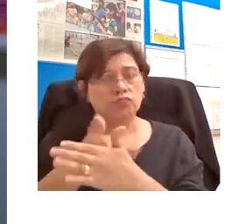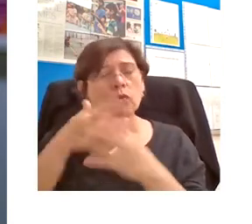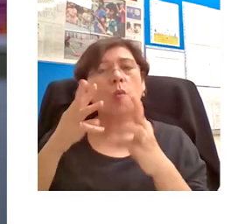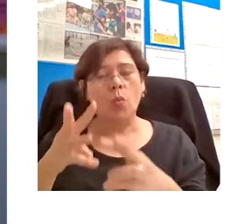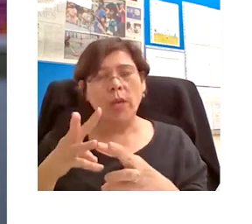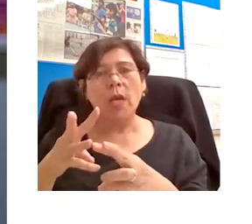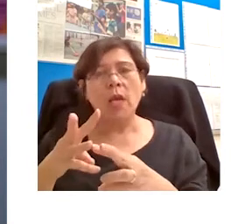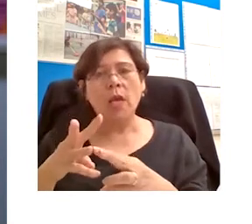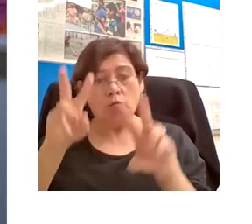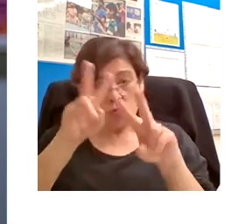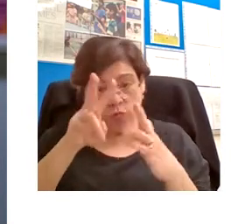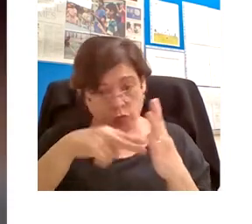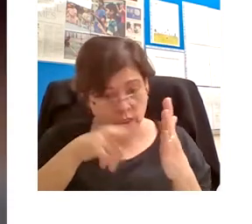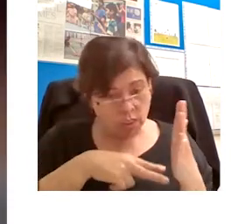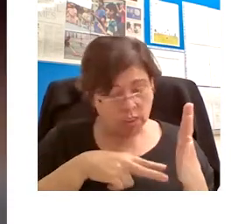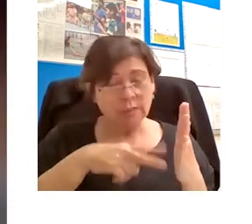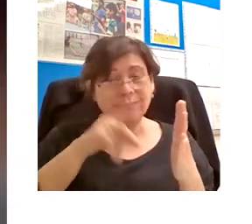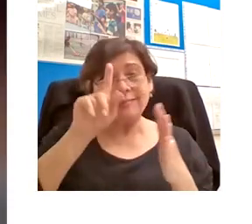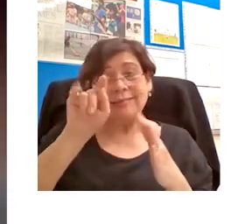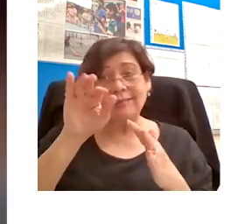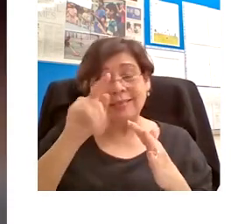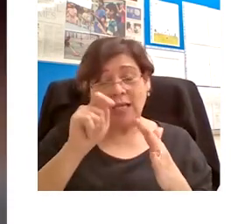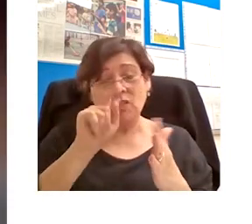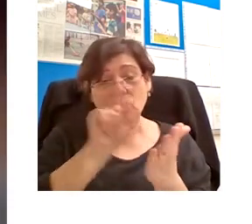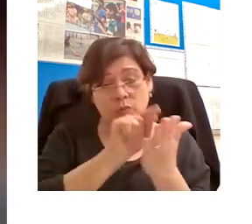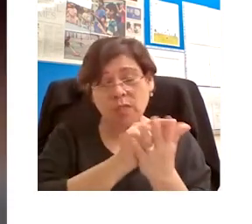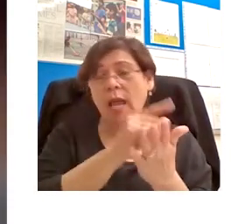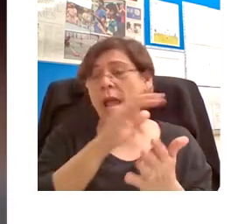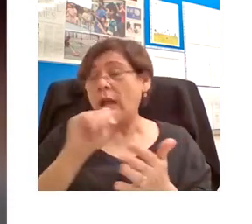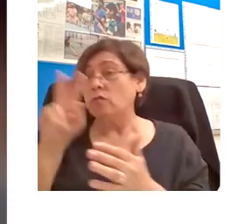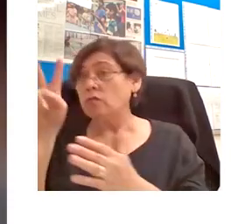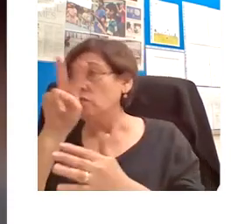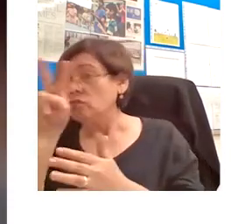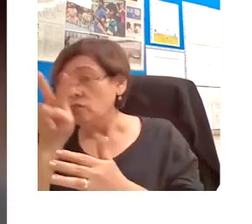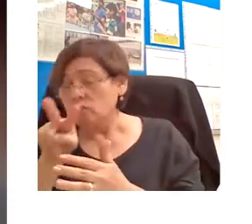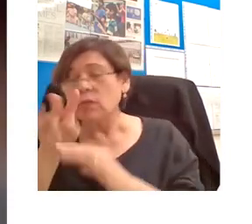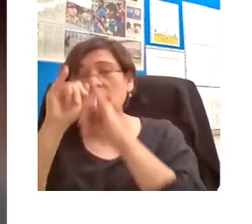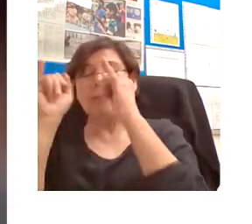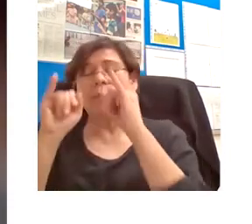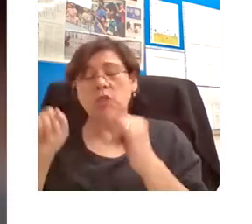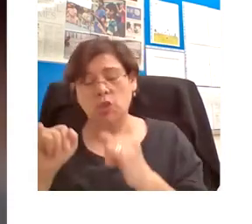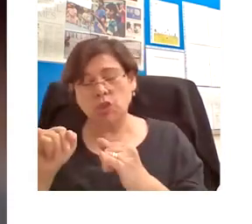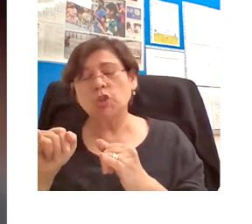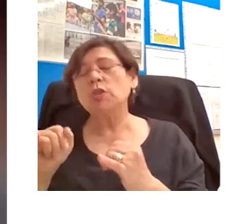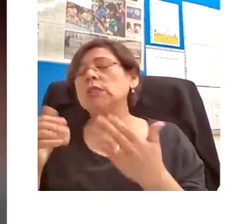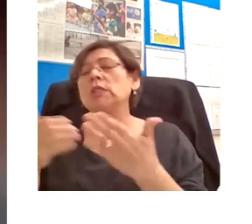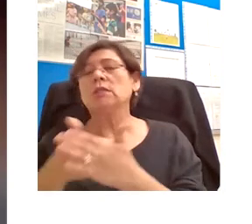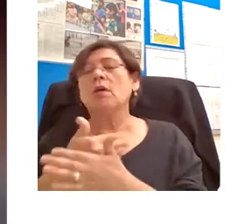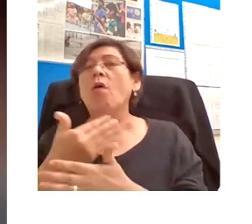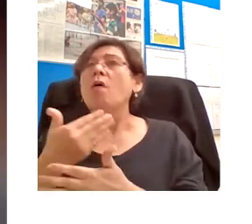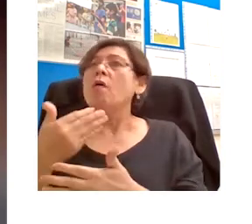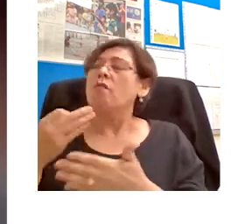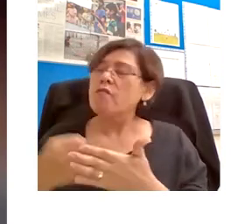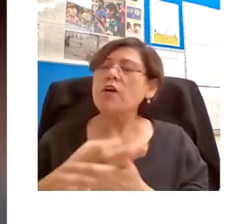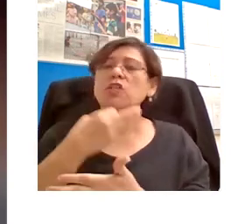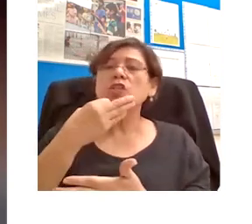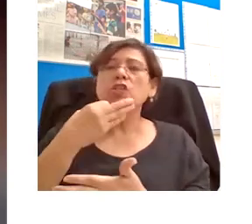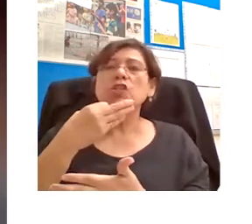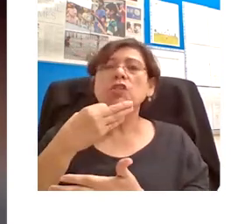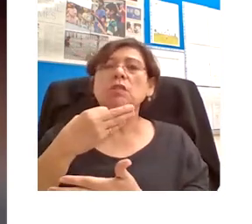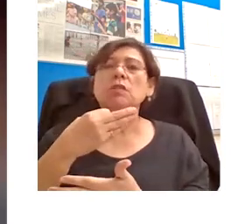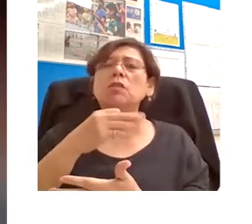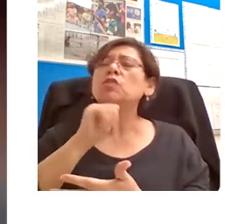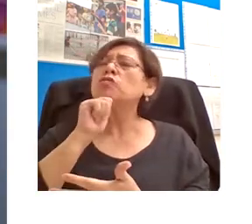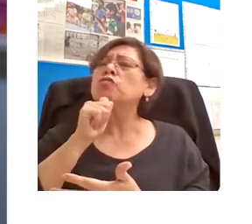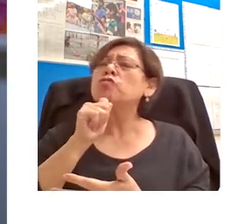interrogate an image. And they feel, they say that they feel that this is fresh territory for them. This is not something that